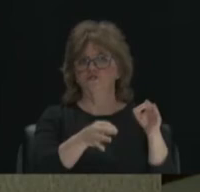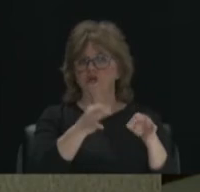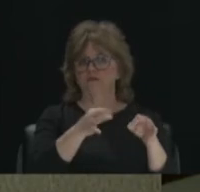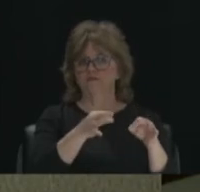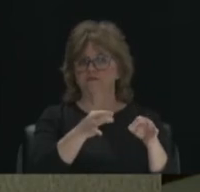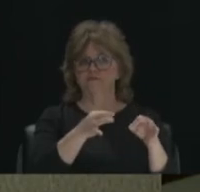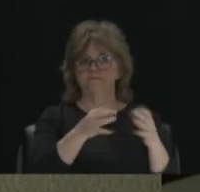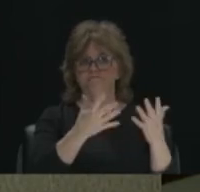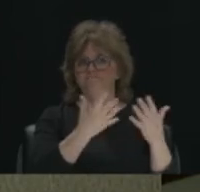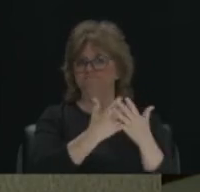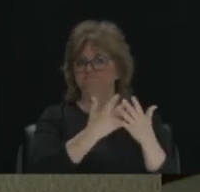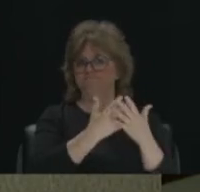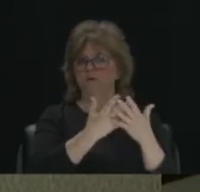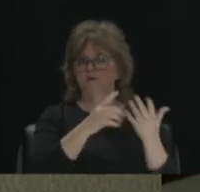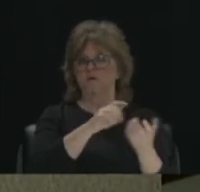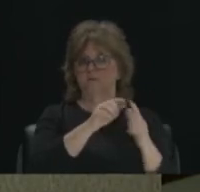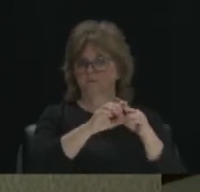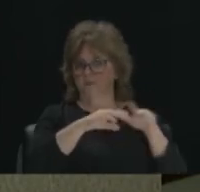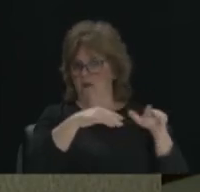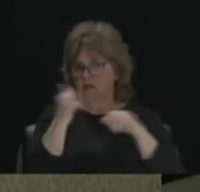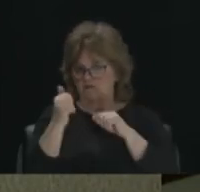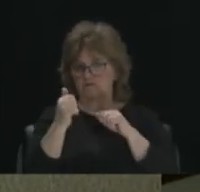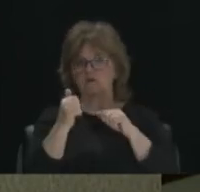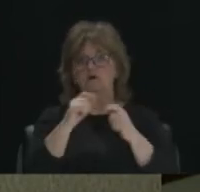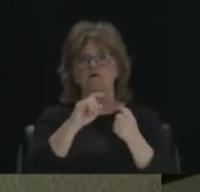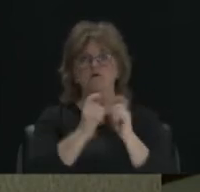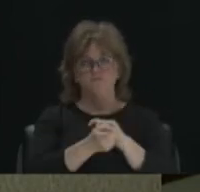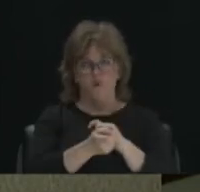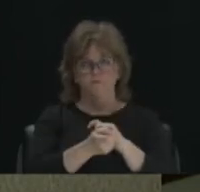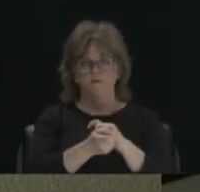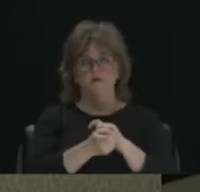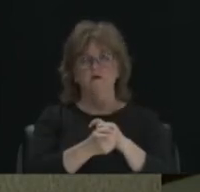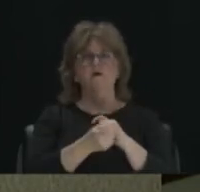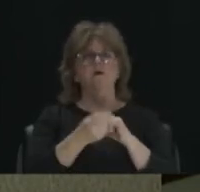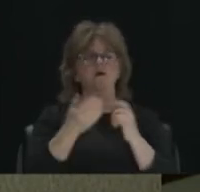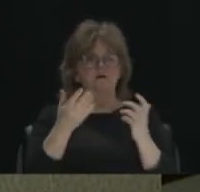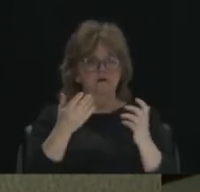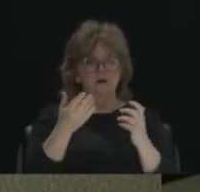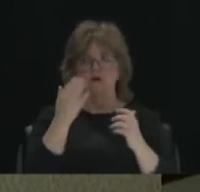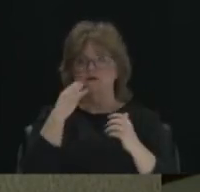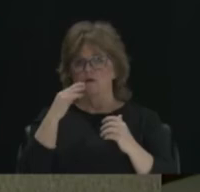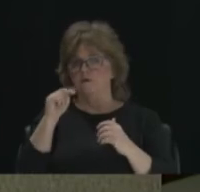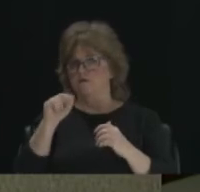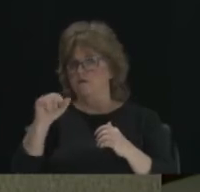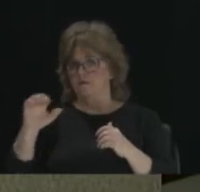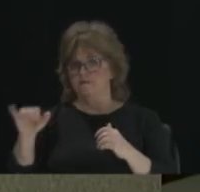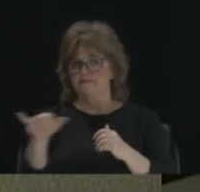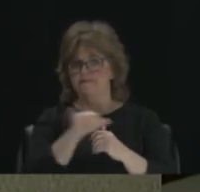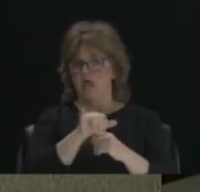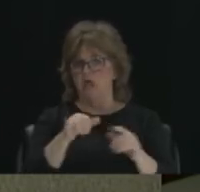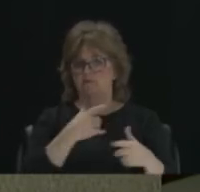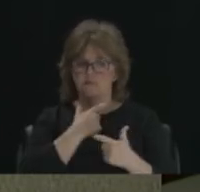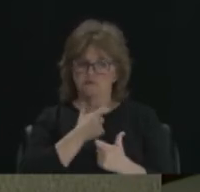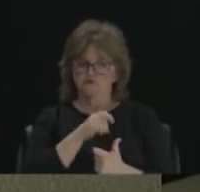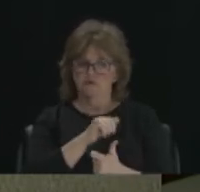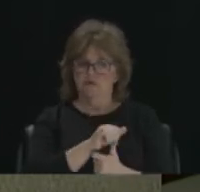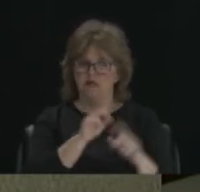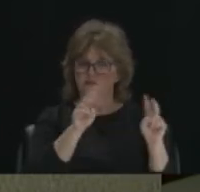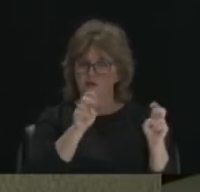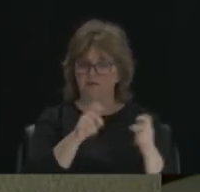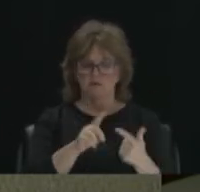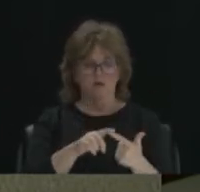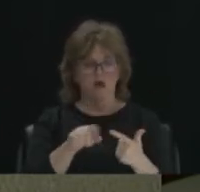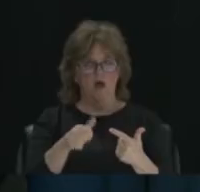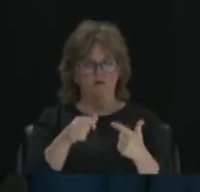I'm focusing on. And I know that that's an area that the NAACP also has concern and care about. And there are other areas to